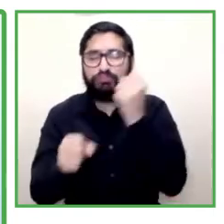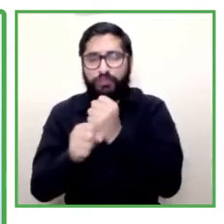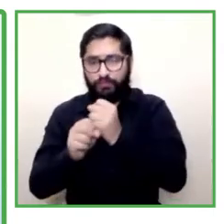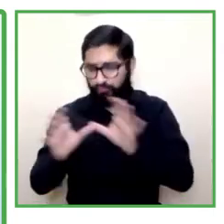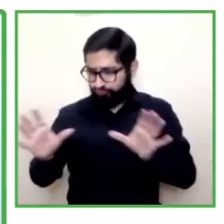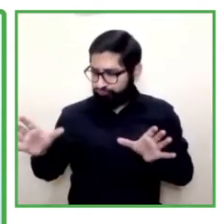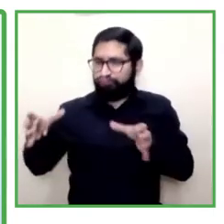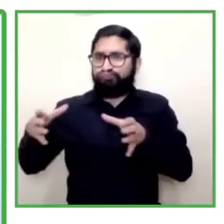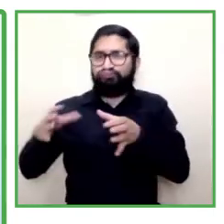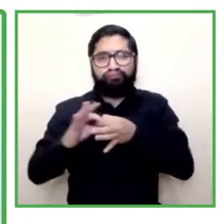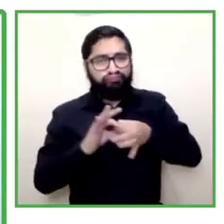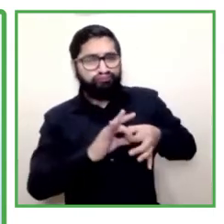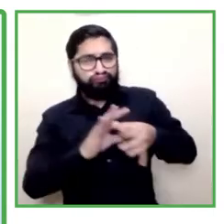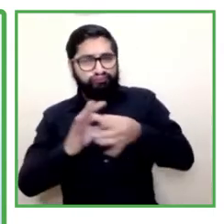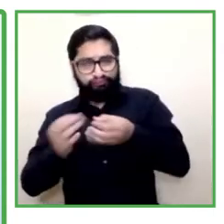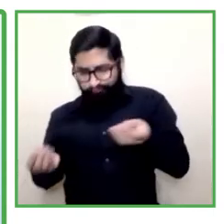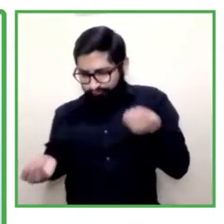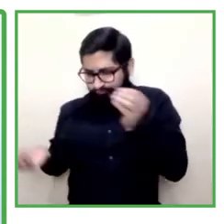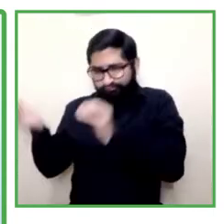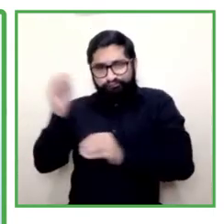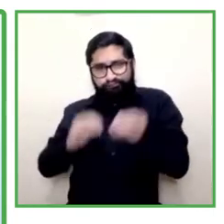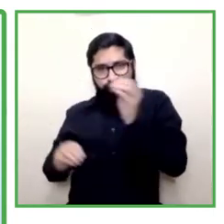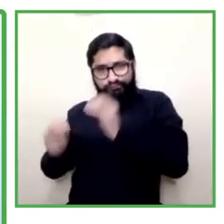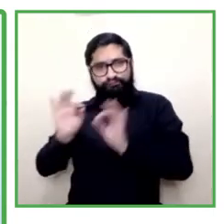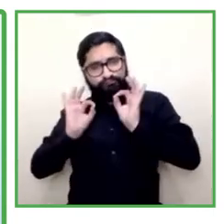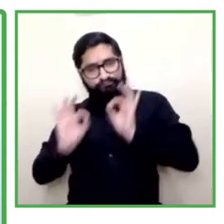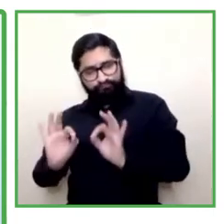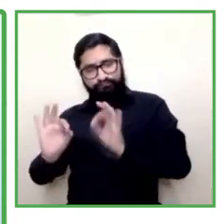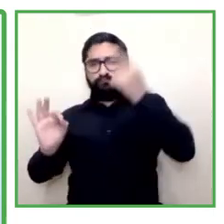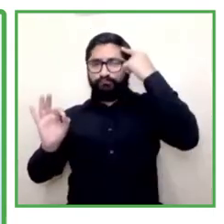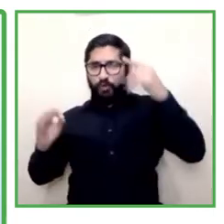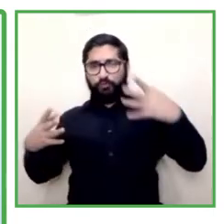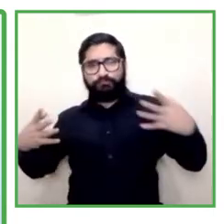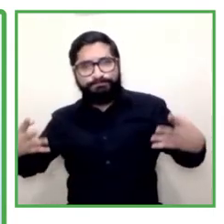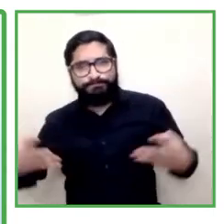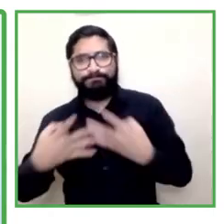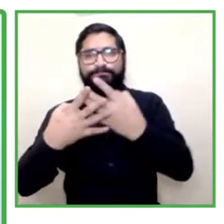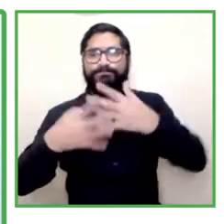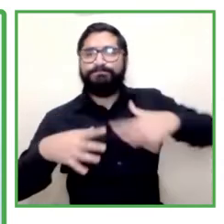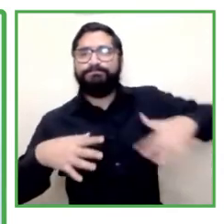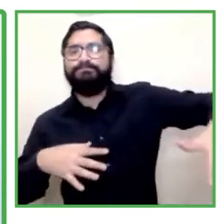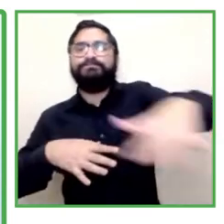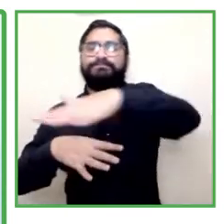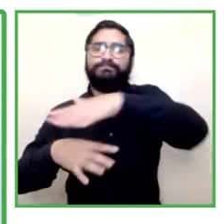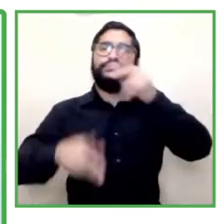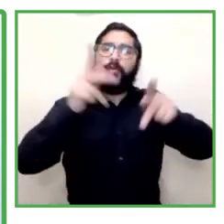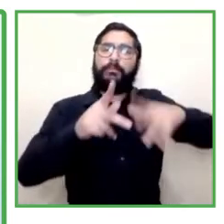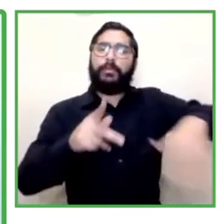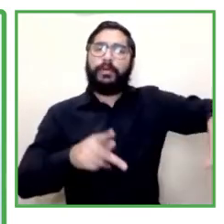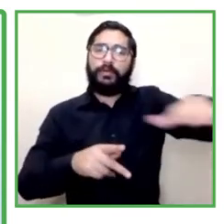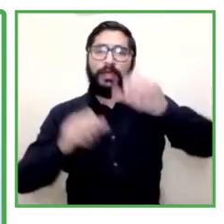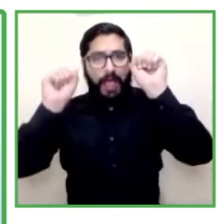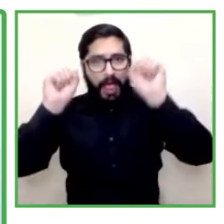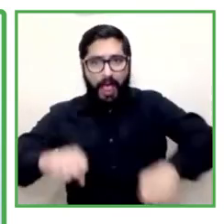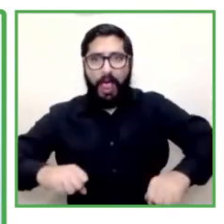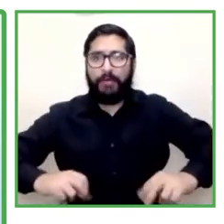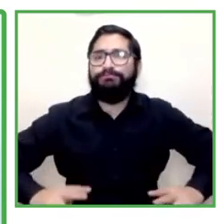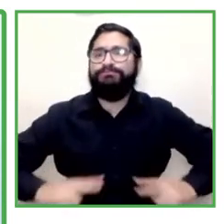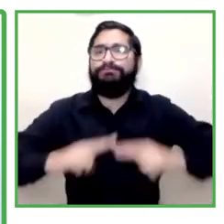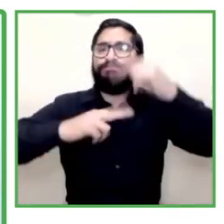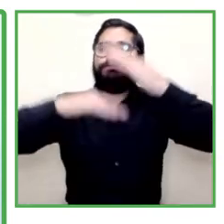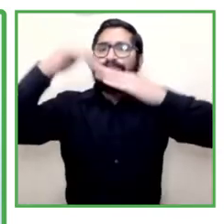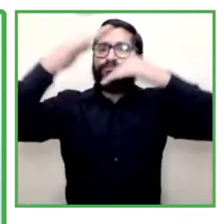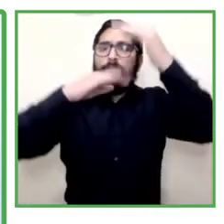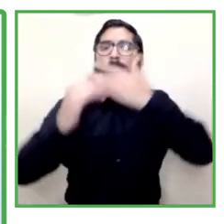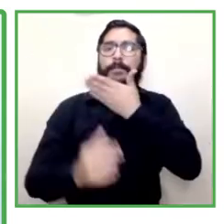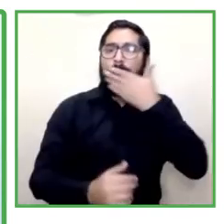through our courses through whatsapp and using their social media so the program in this sense has meant creating community building